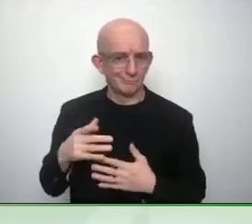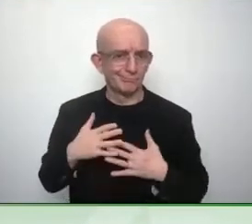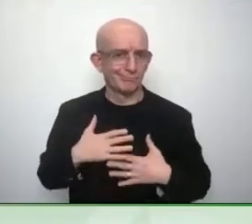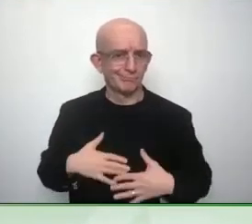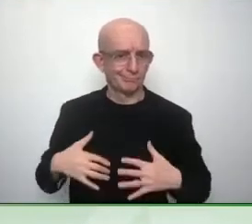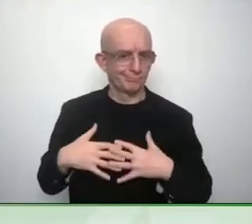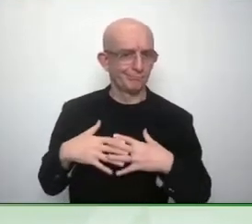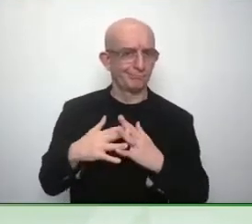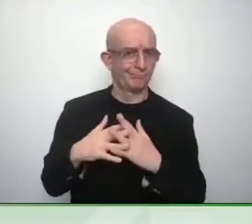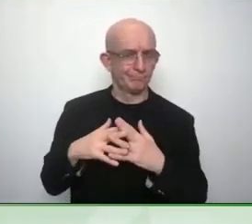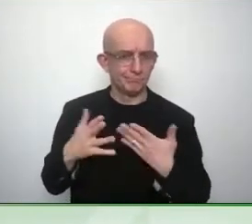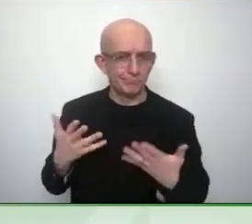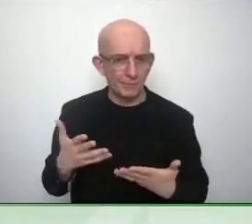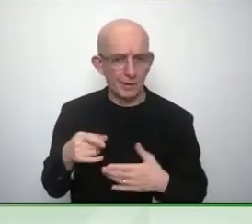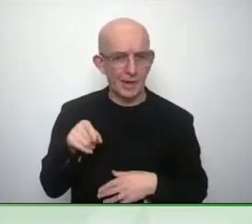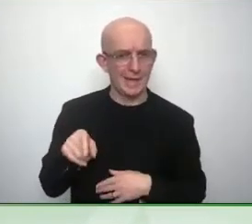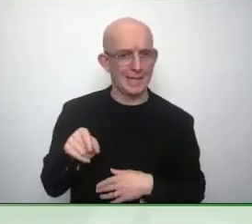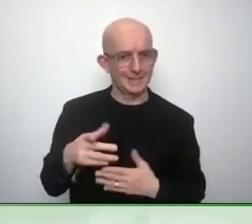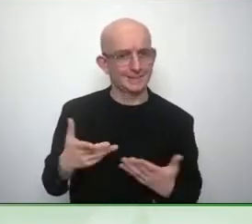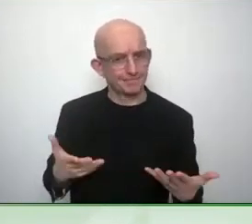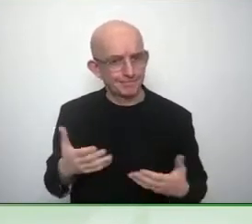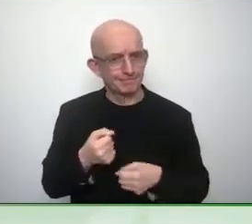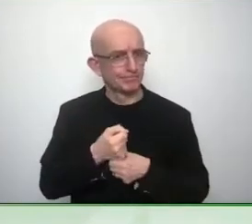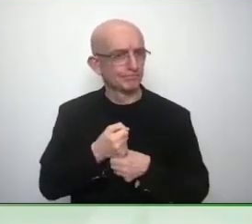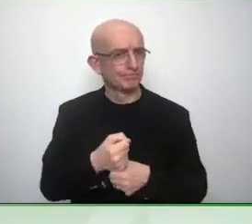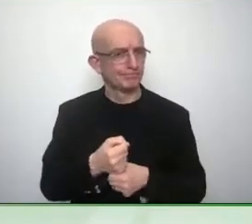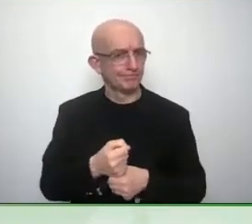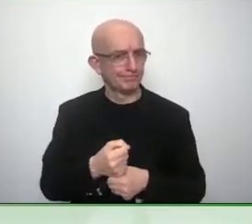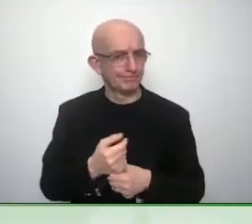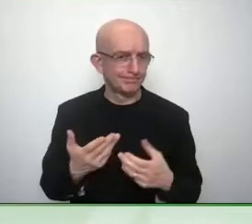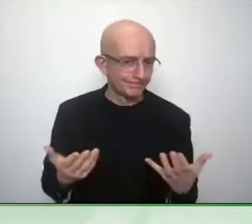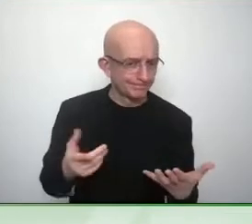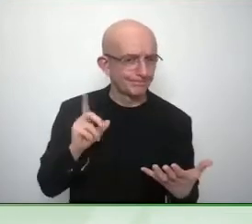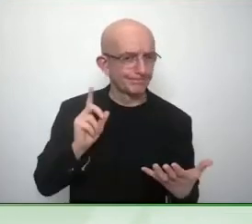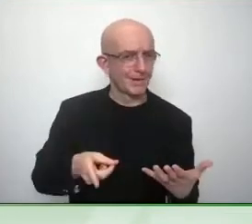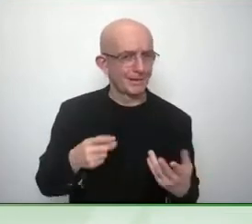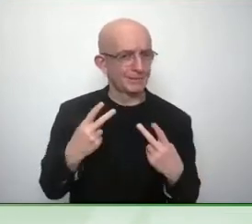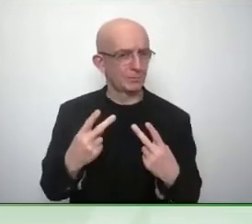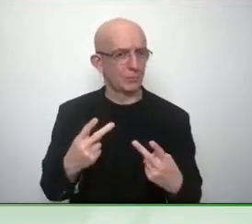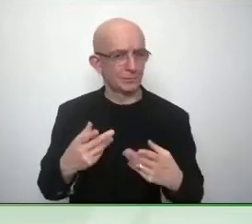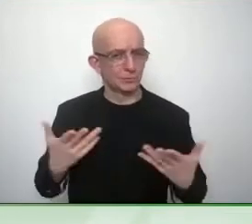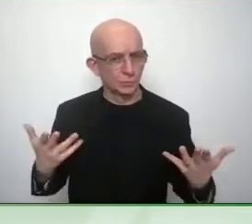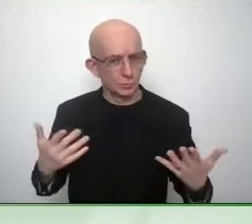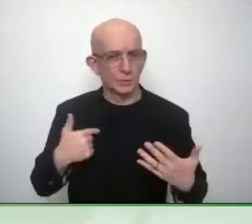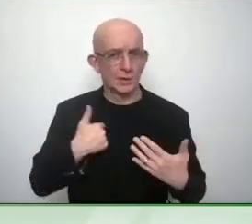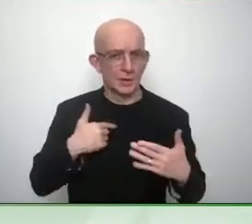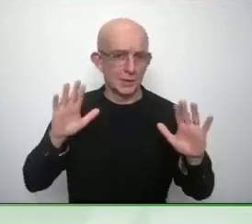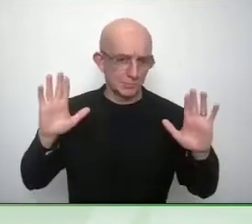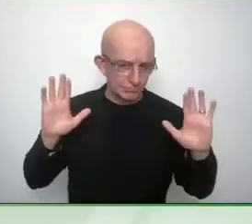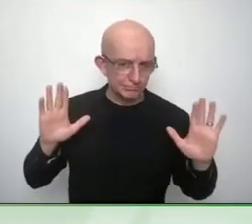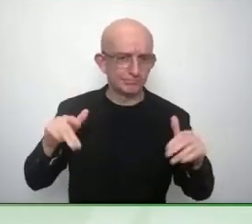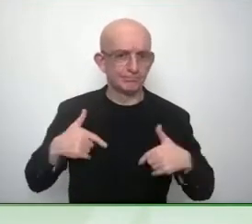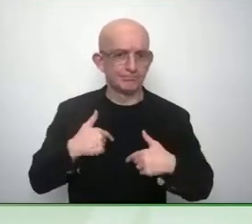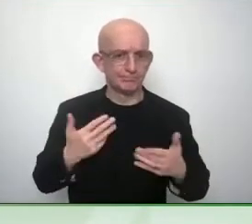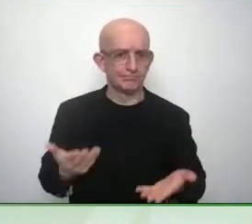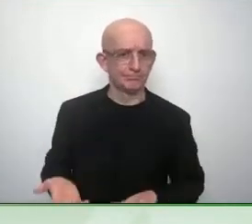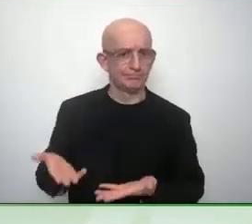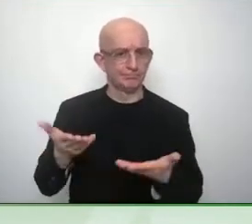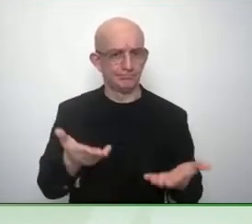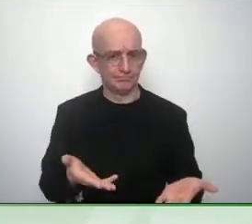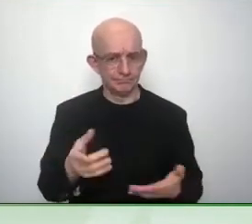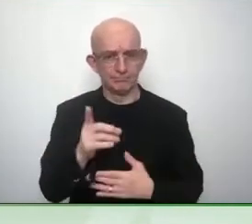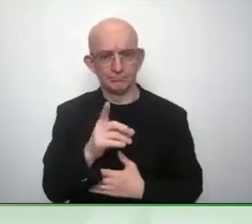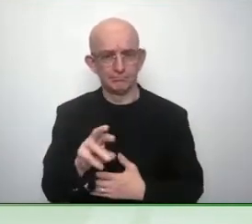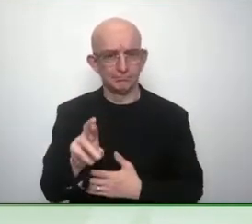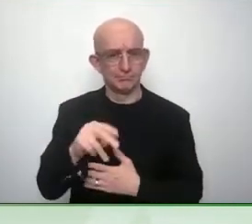we want to bring together with pride all of us all of us and I you know as many of us as possible so that employers can find